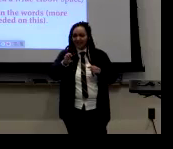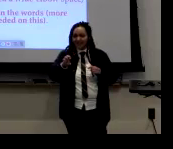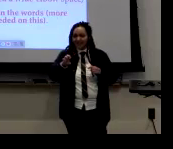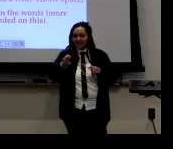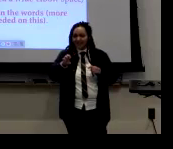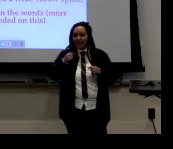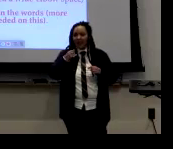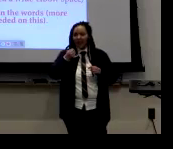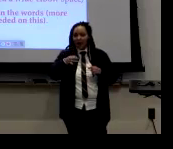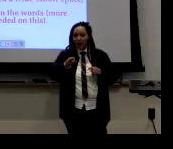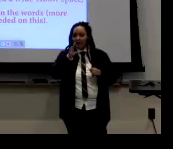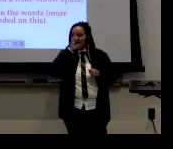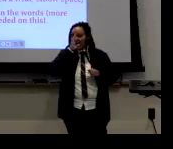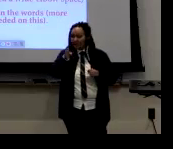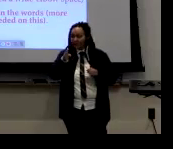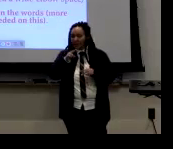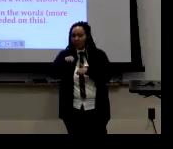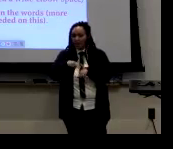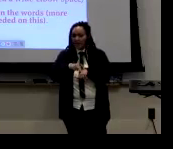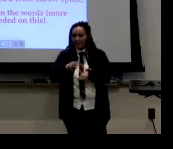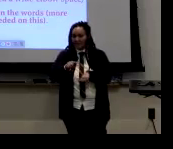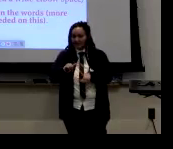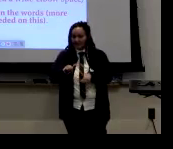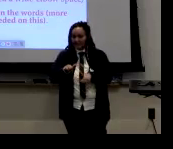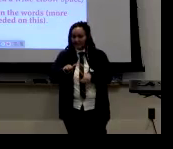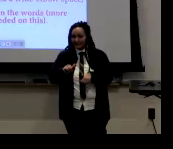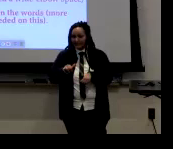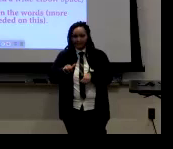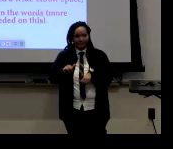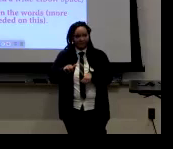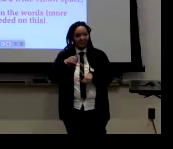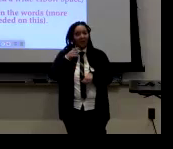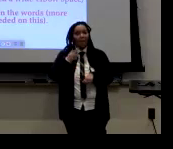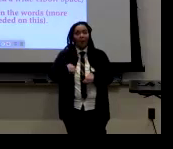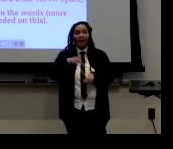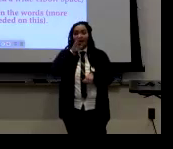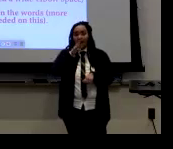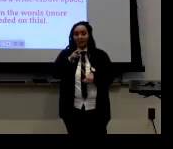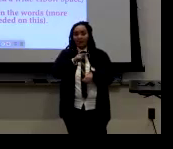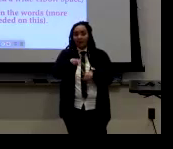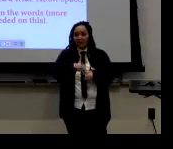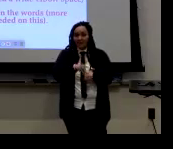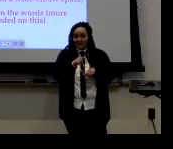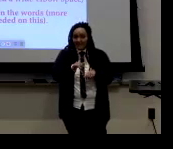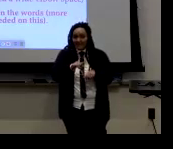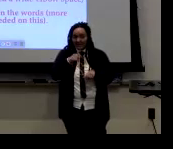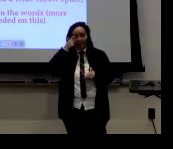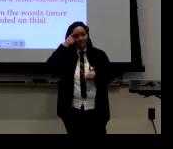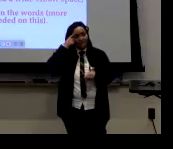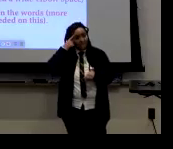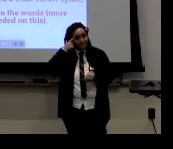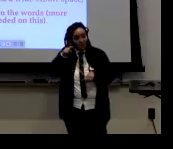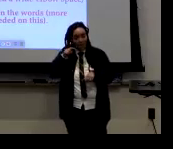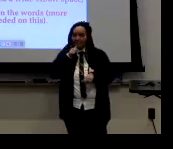up more space and that's defined, um, as heteronormativity. The defiance